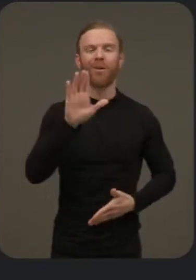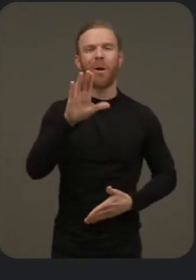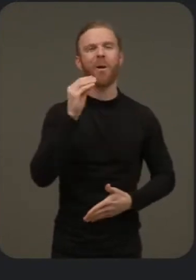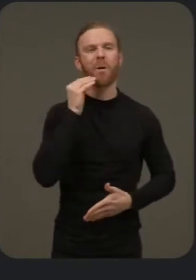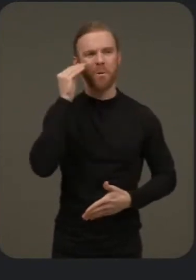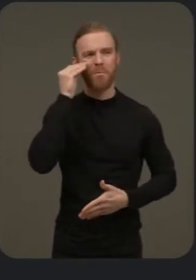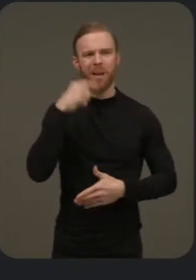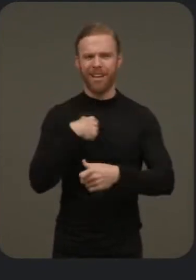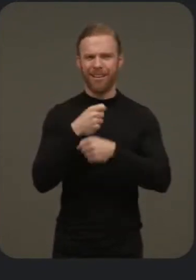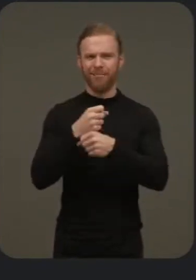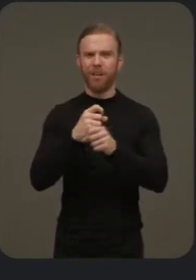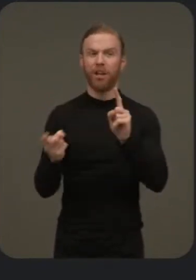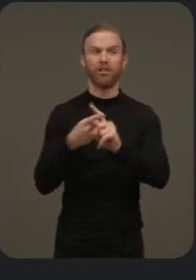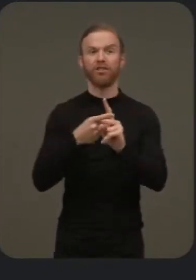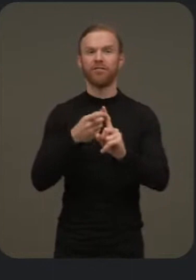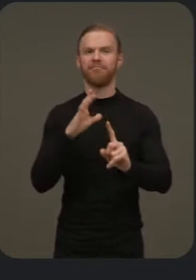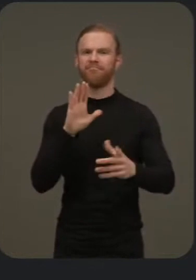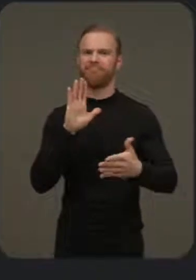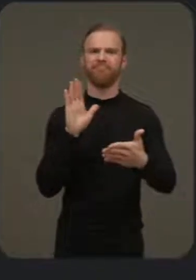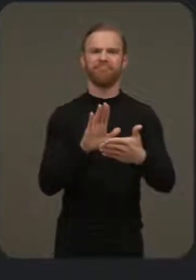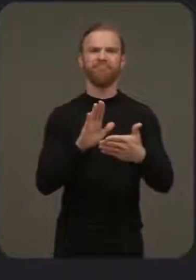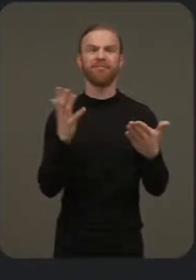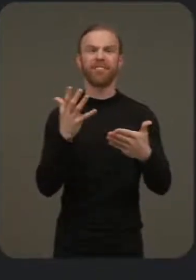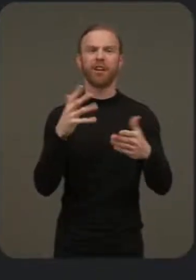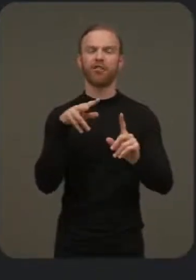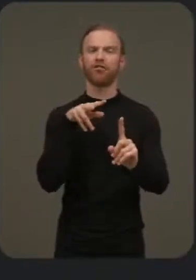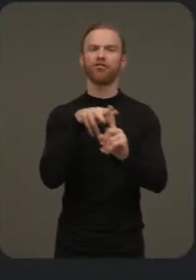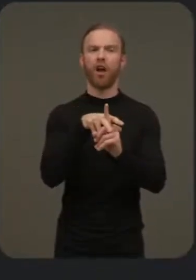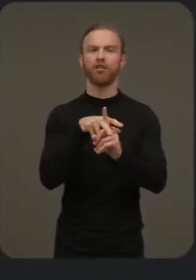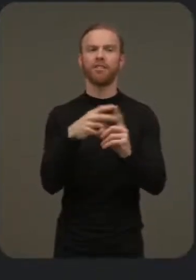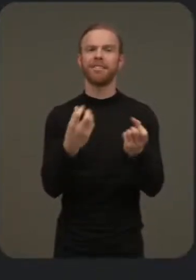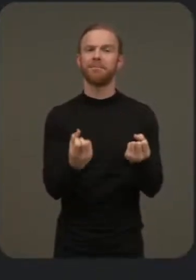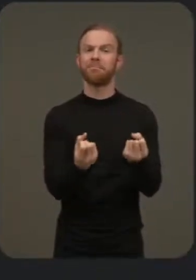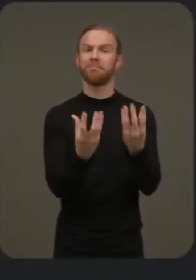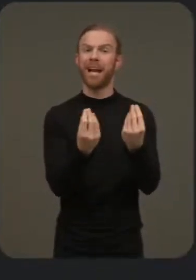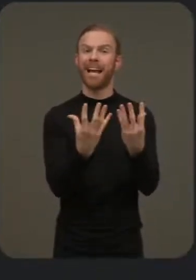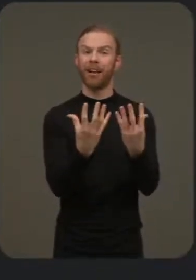first-of-its-kind charging speaker dock. Whoo!